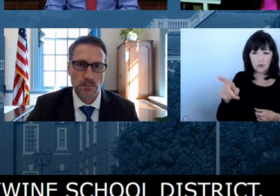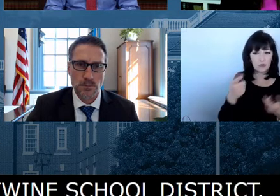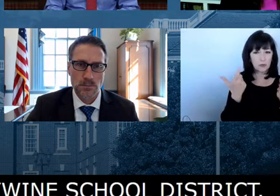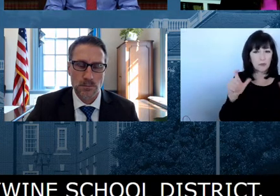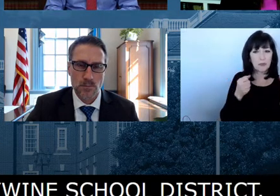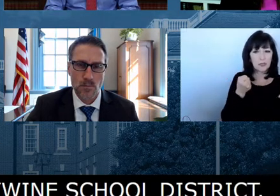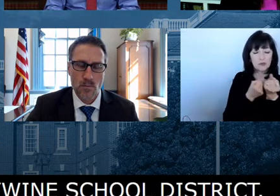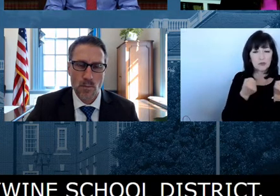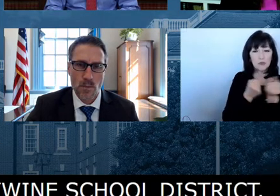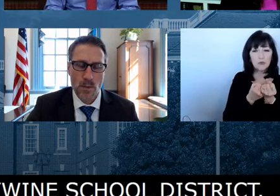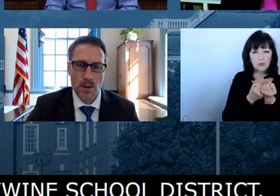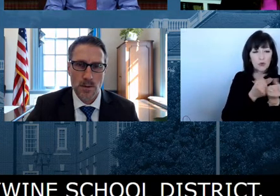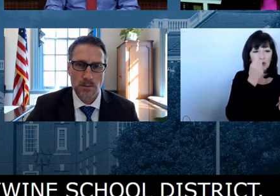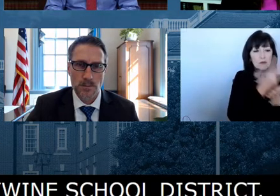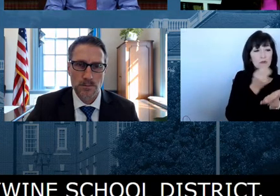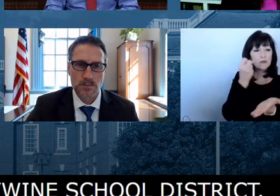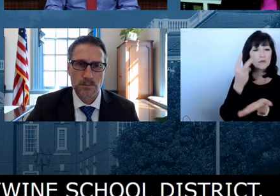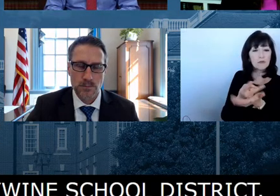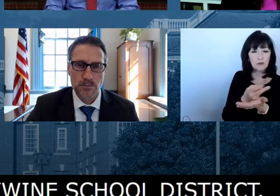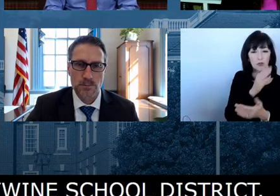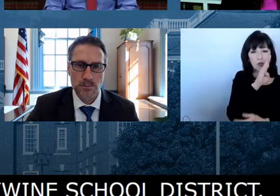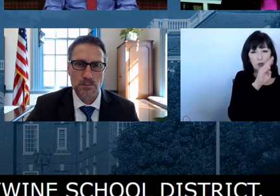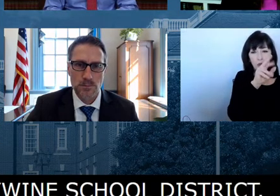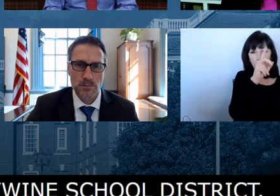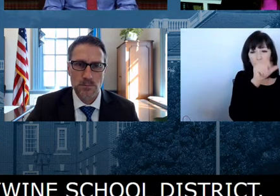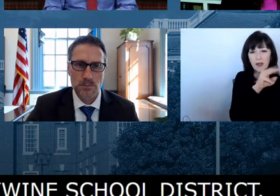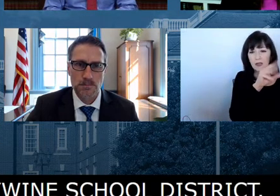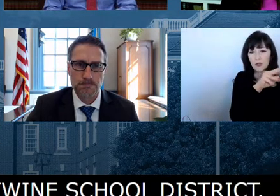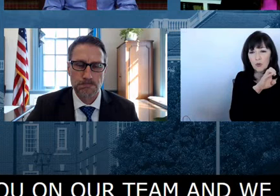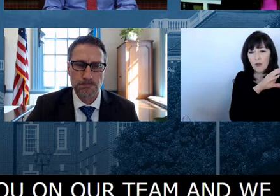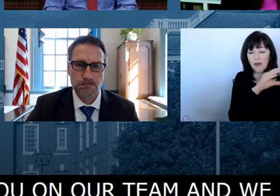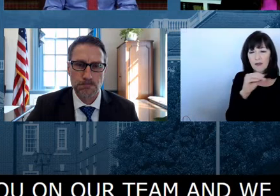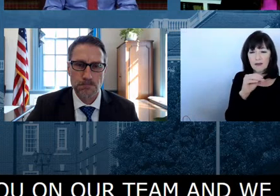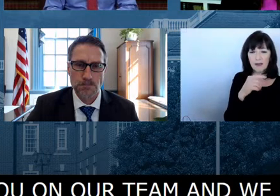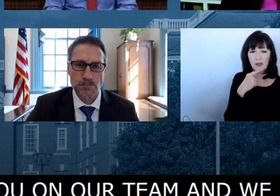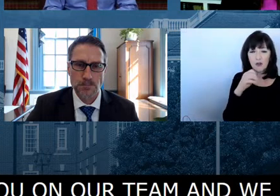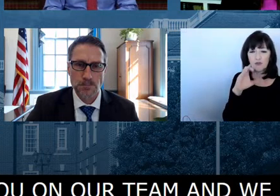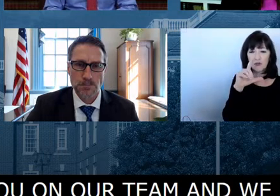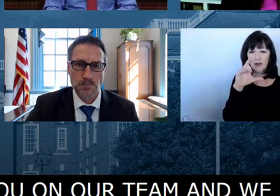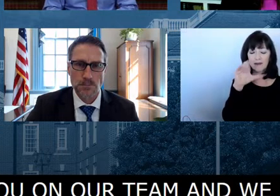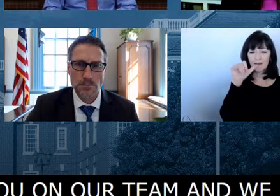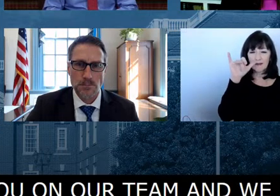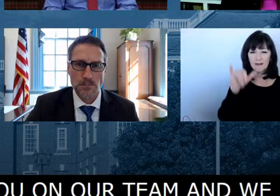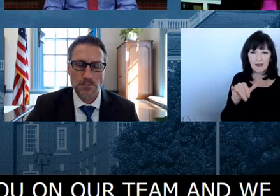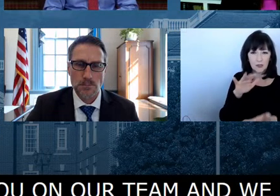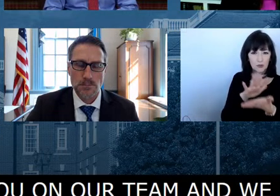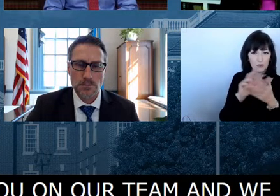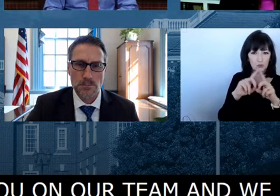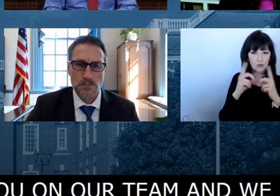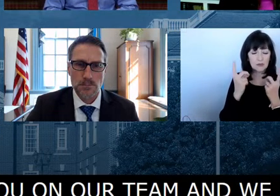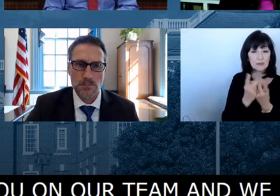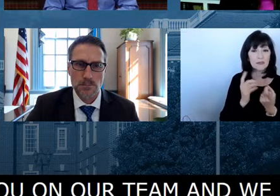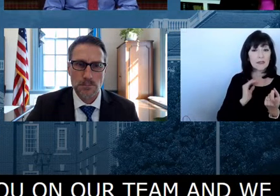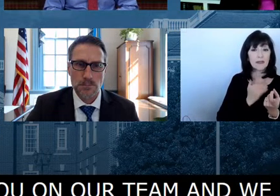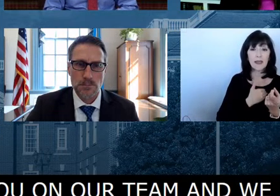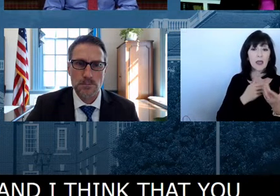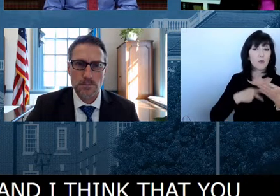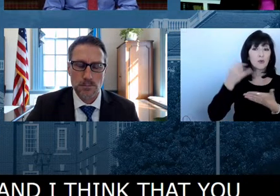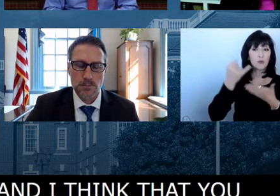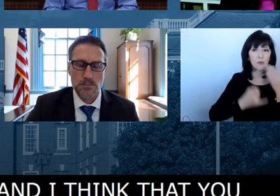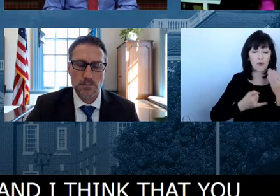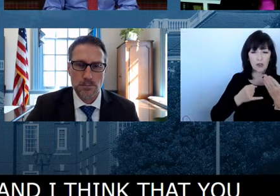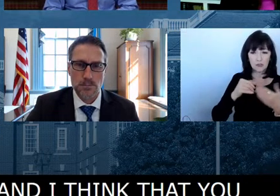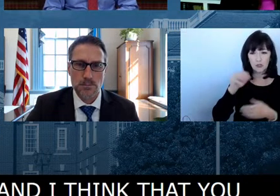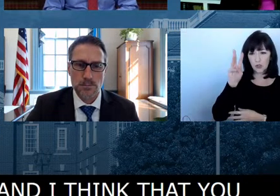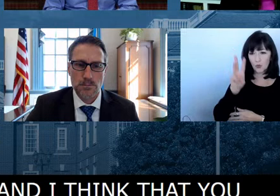us get approval from the Brandywine and Redclay School Districts of our Wilmington Learning Collaborative, one of our highest priorities, I know